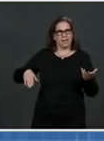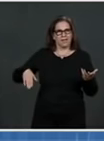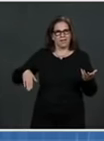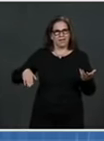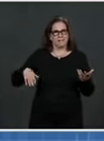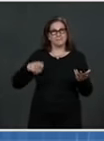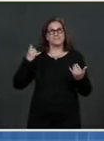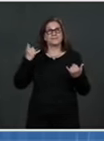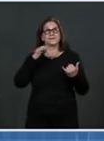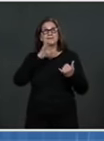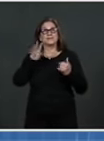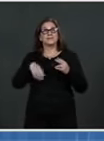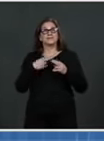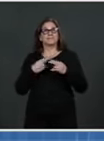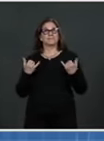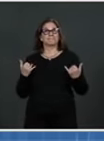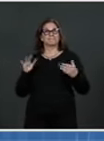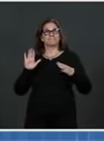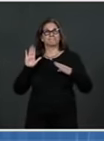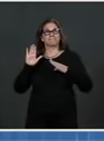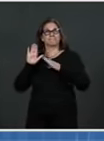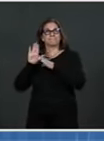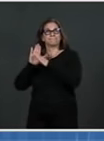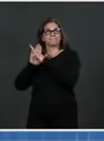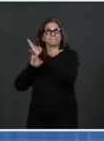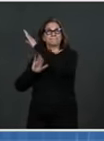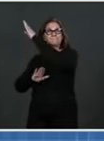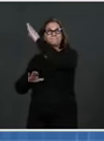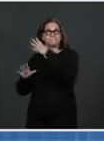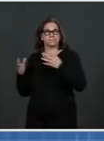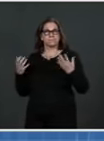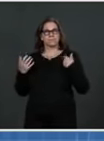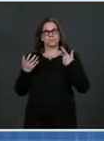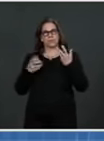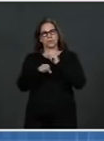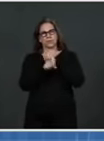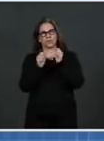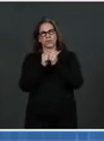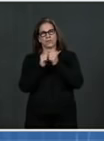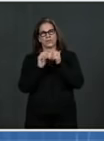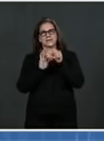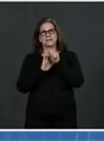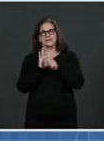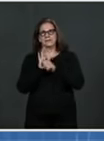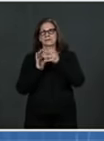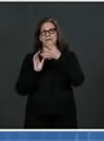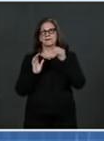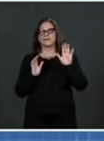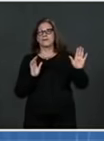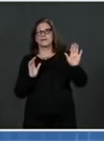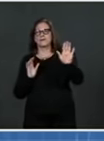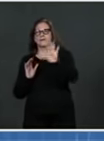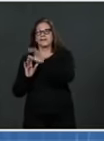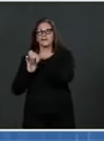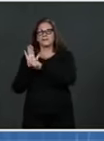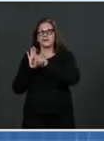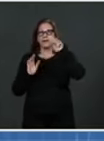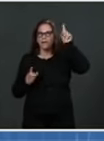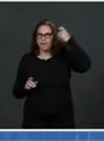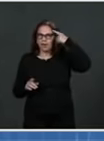with the states. I will be speaking with the governors tomorrow to try and reinforce the need for these